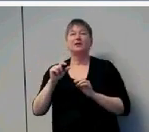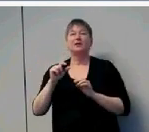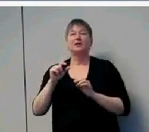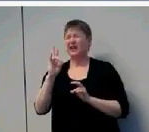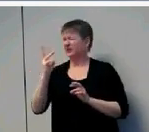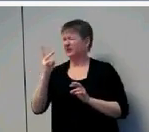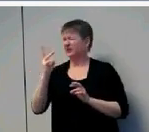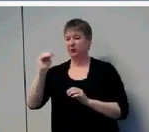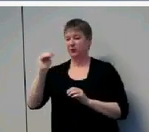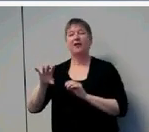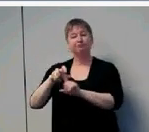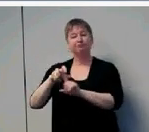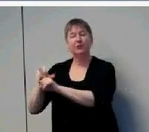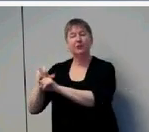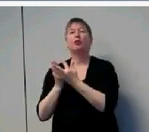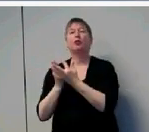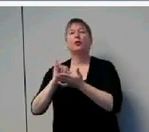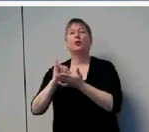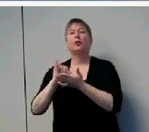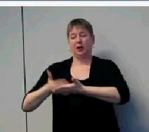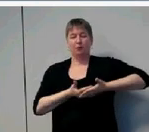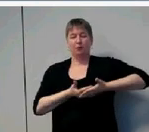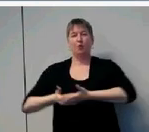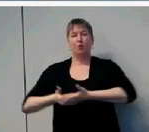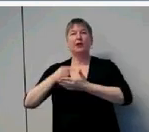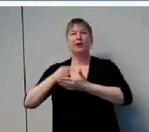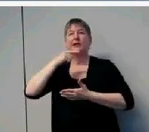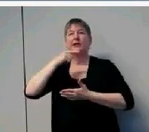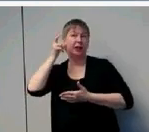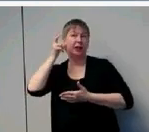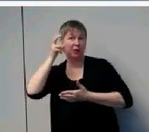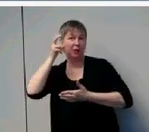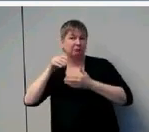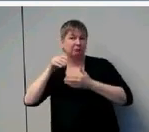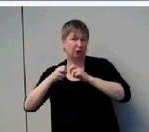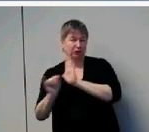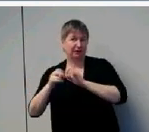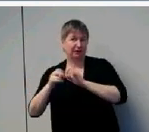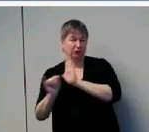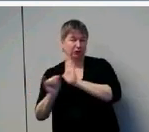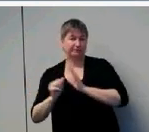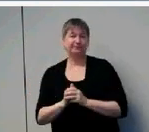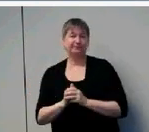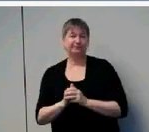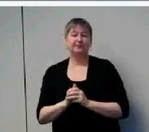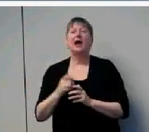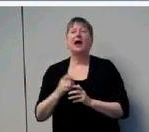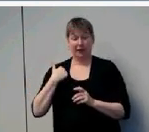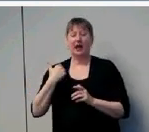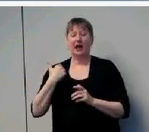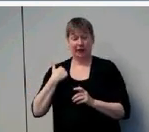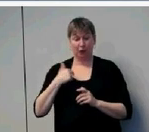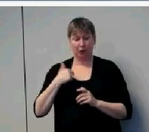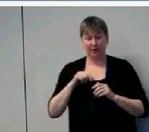Interestingly, those kids that came through newborn hearing screening were identified or confirmed by